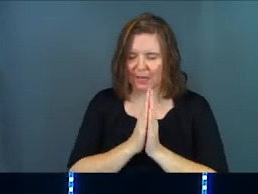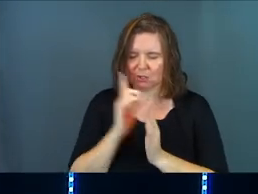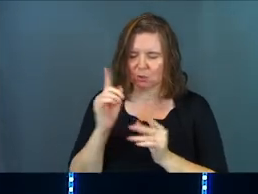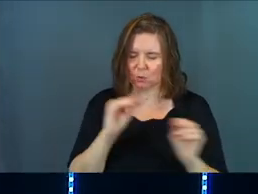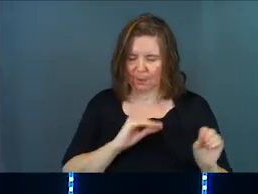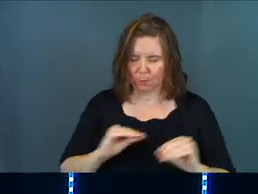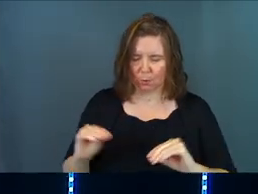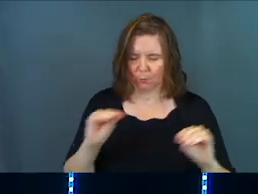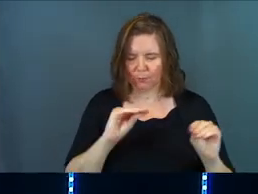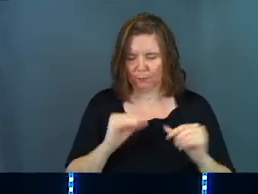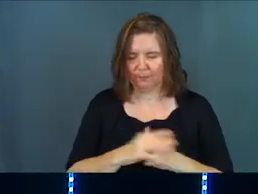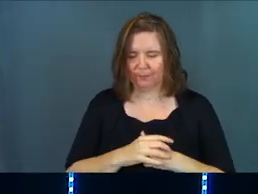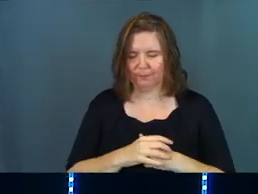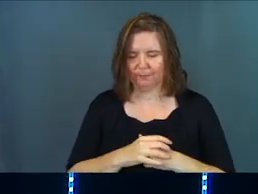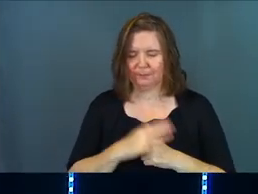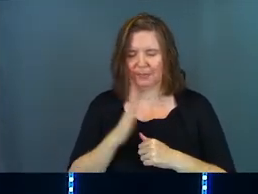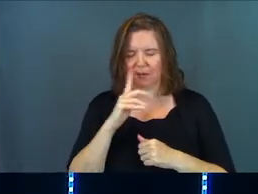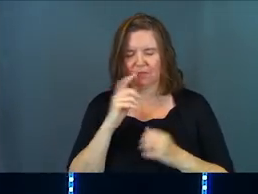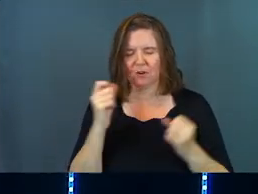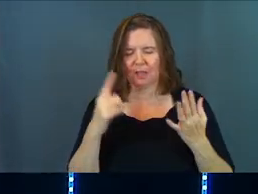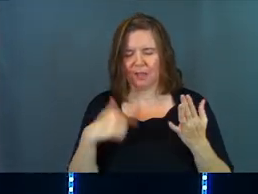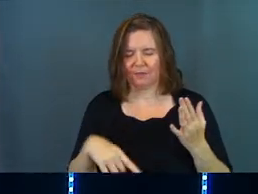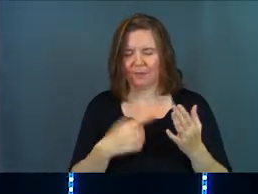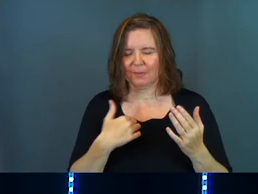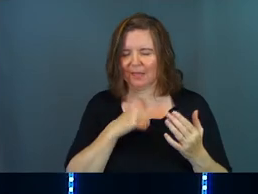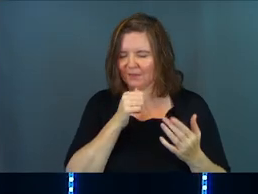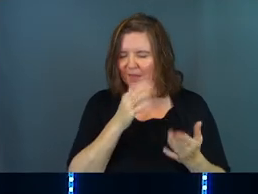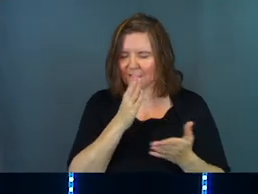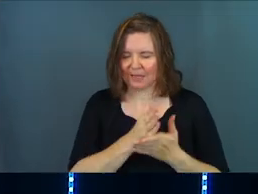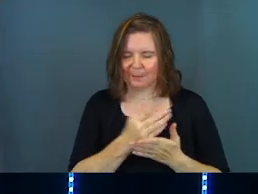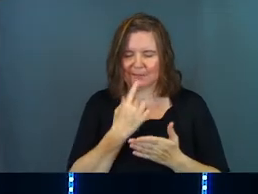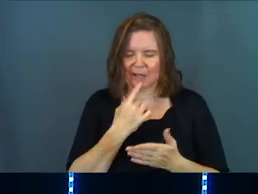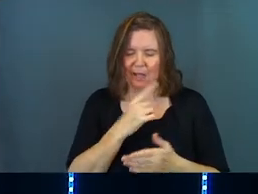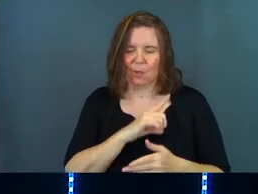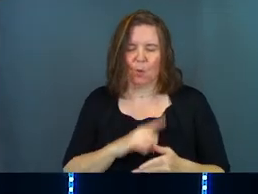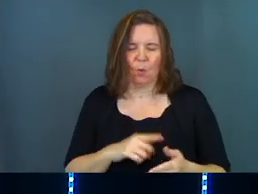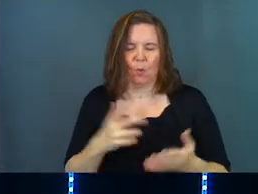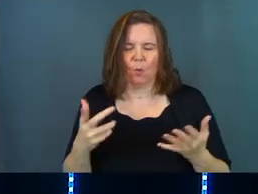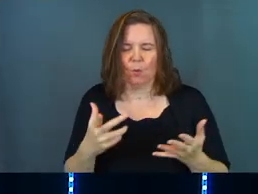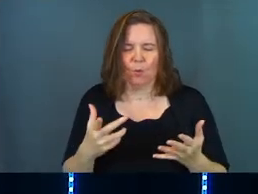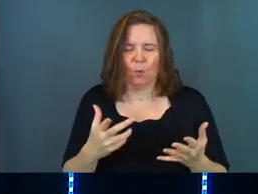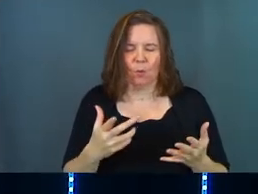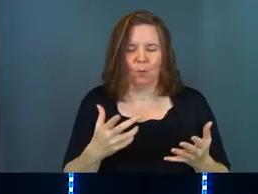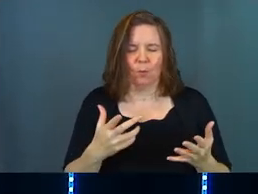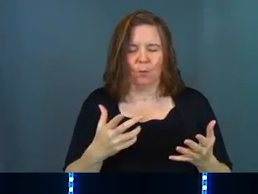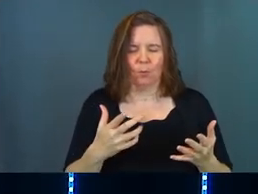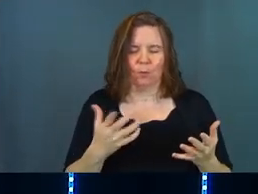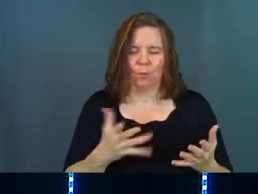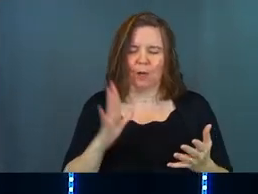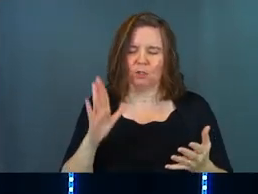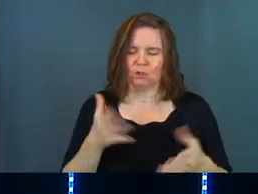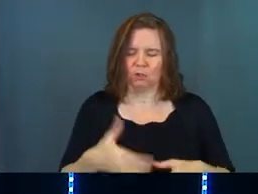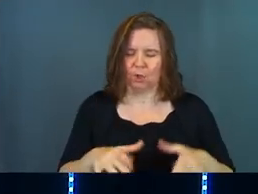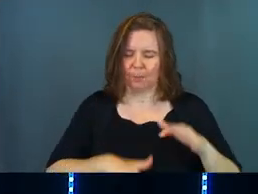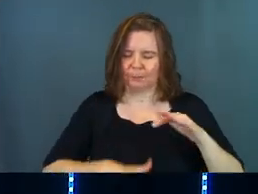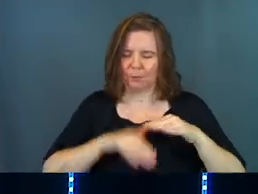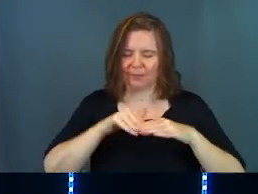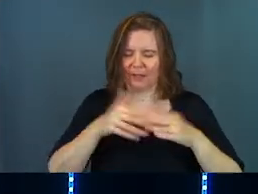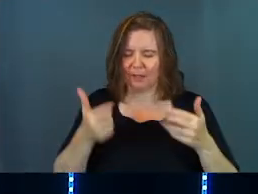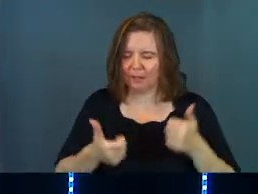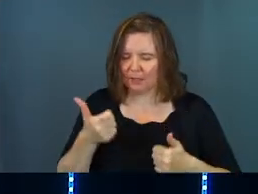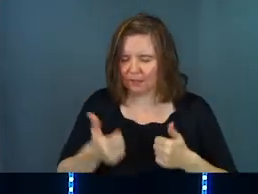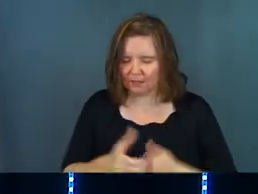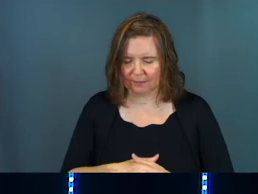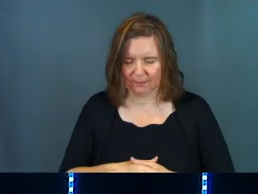asking you to move. And God, for a lot of them, though, they haven't stopped and just said, Lord, what jar am I supposed to fill?